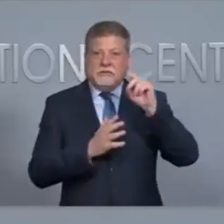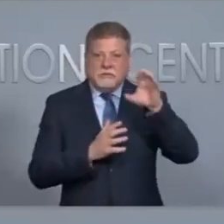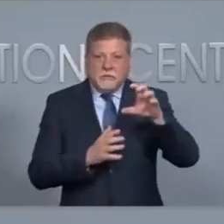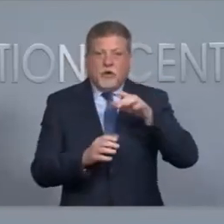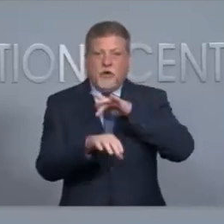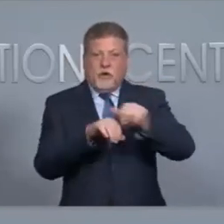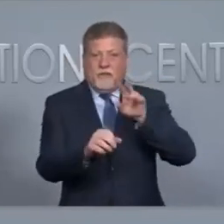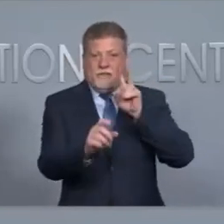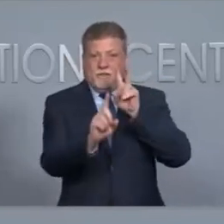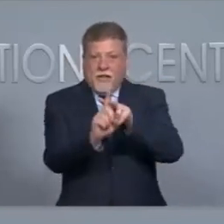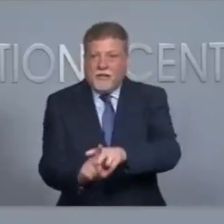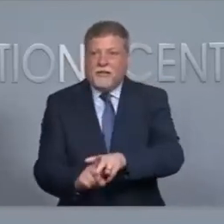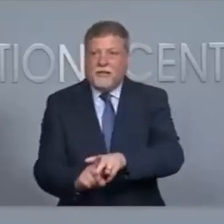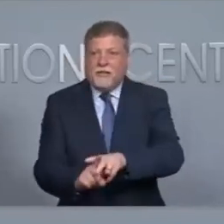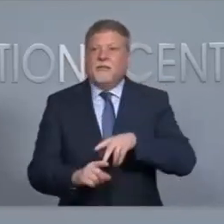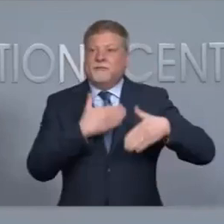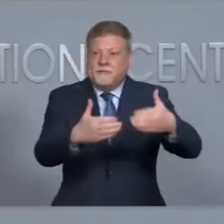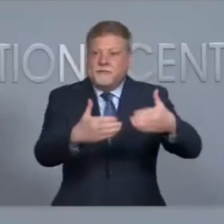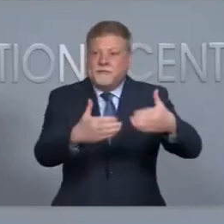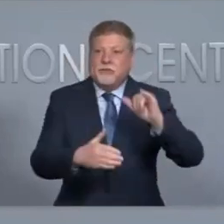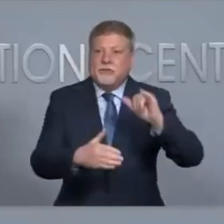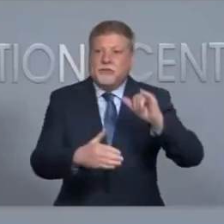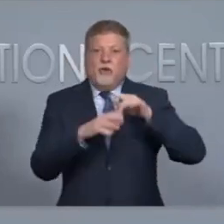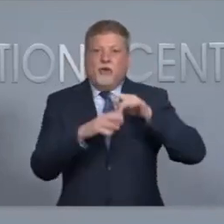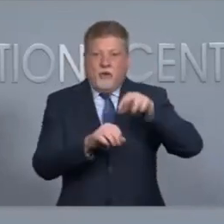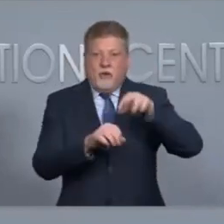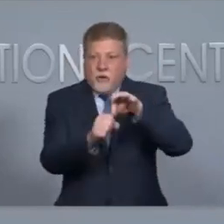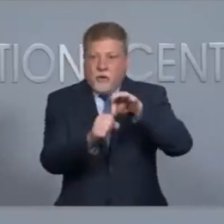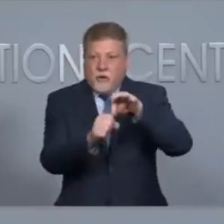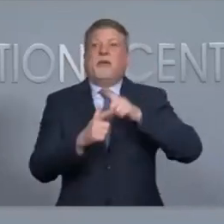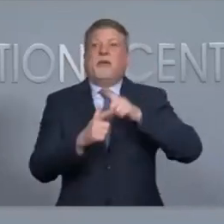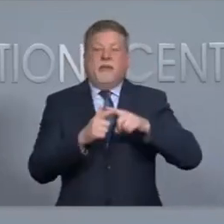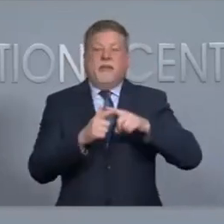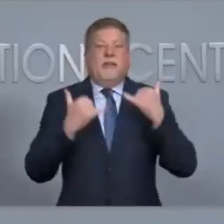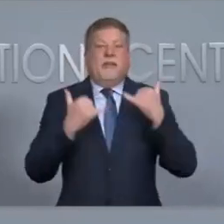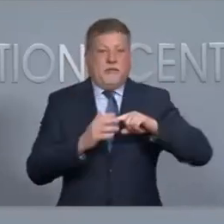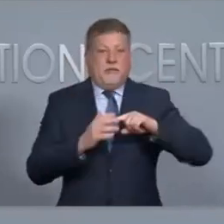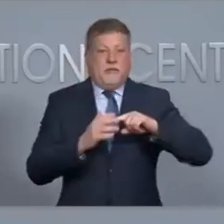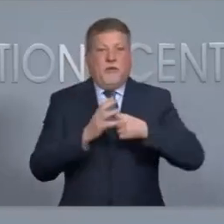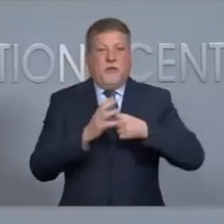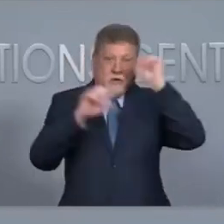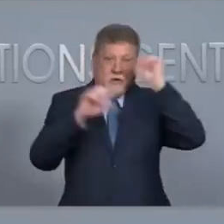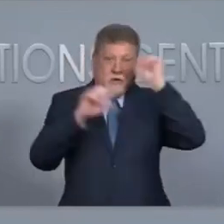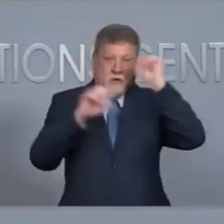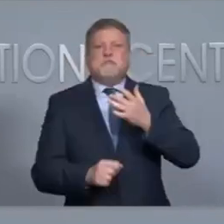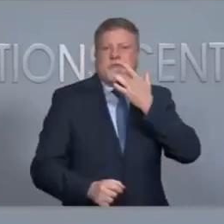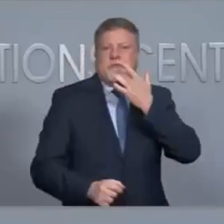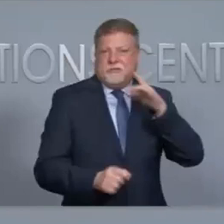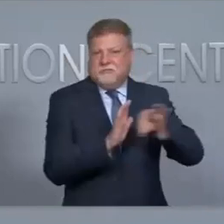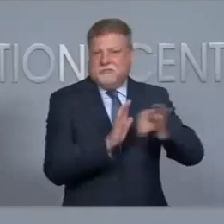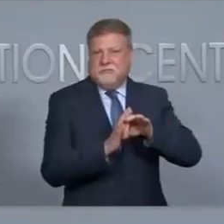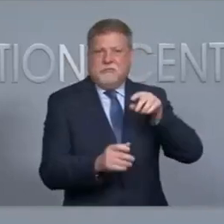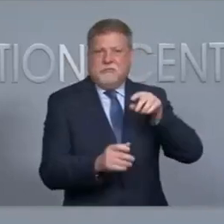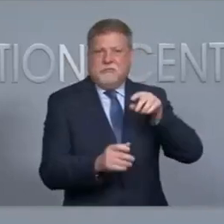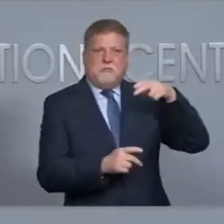in January, all leading us to North Carolina's 2024 presidential preference primary tomorrow. A very successful